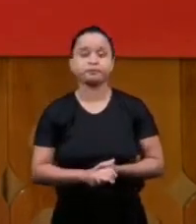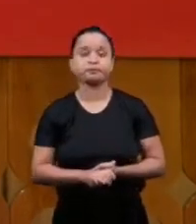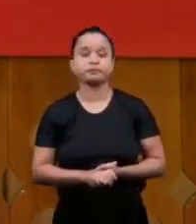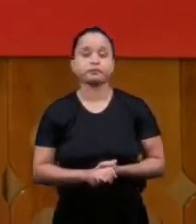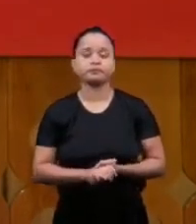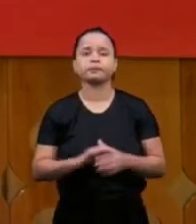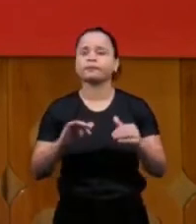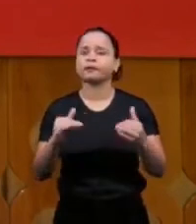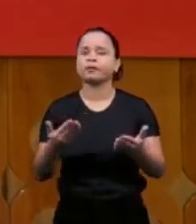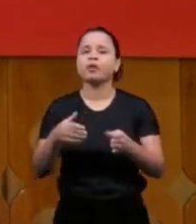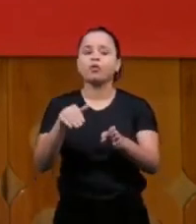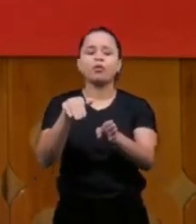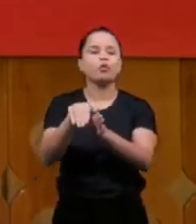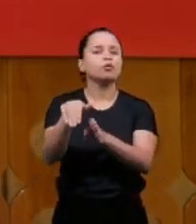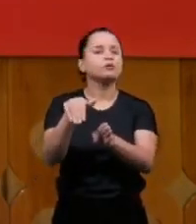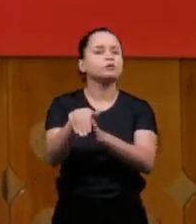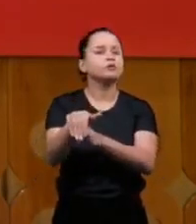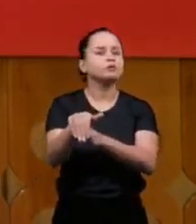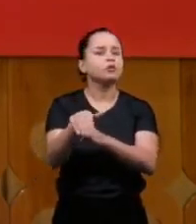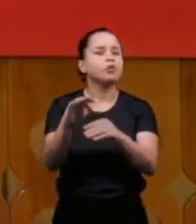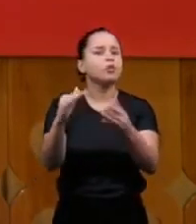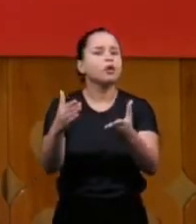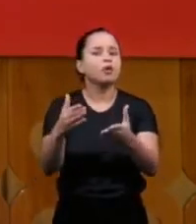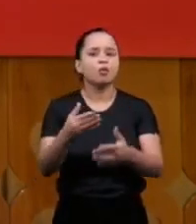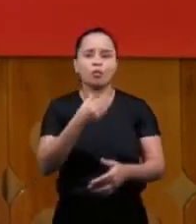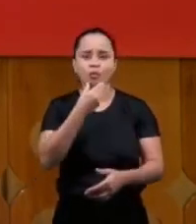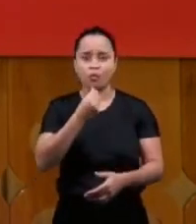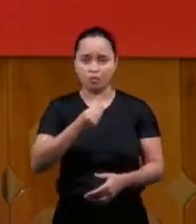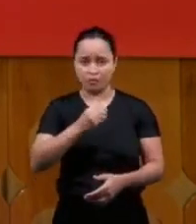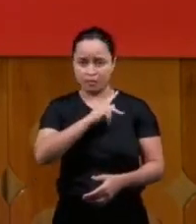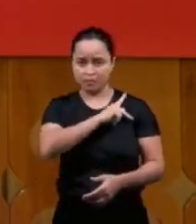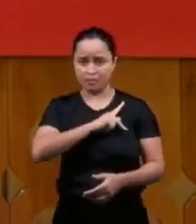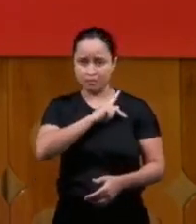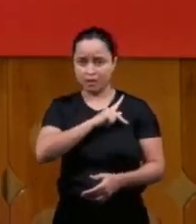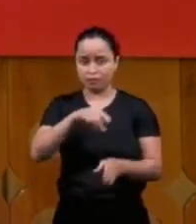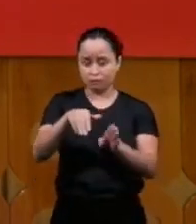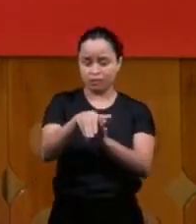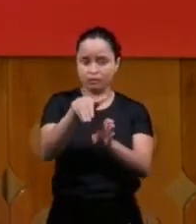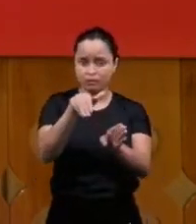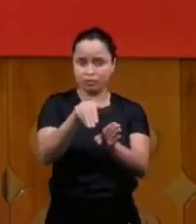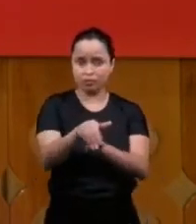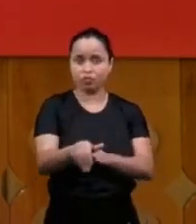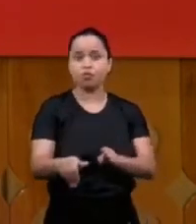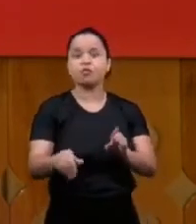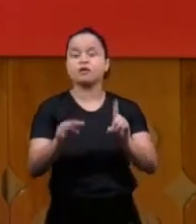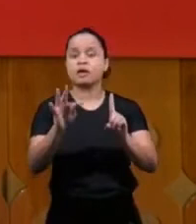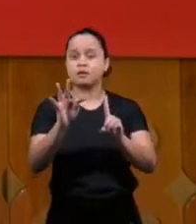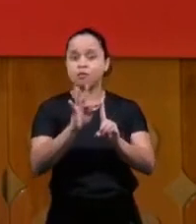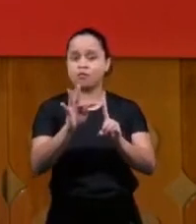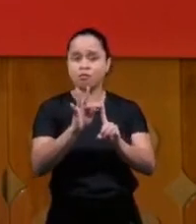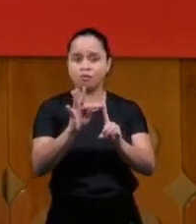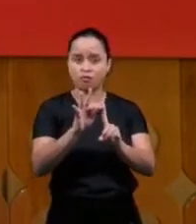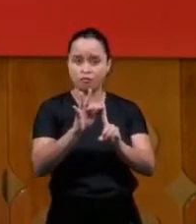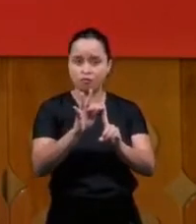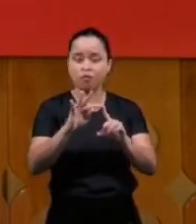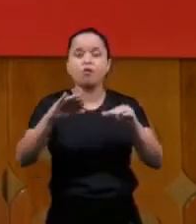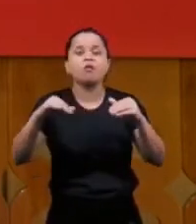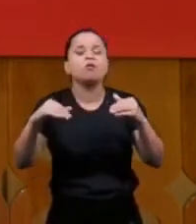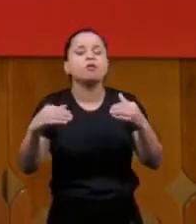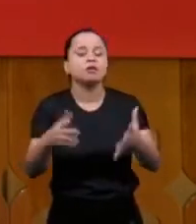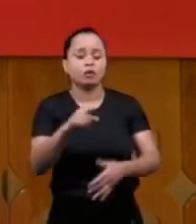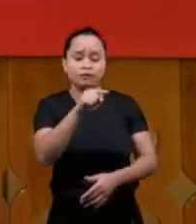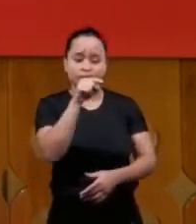what is the recommendation that Paul gives to Timothy don't despise the gift that's in you that came what